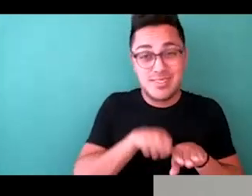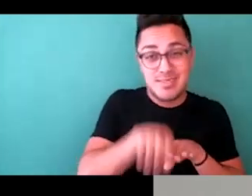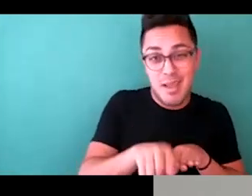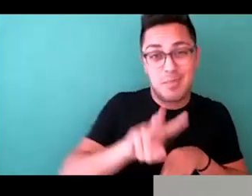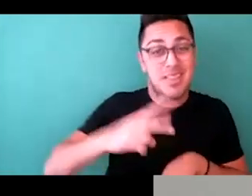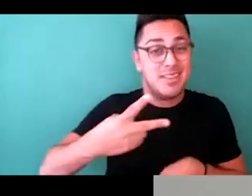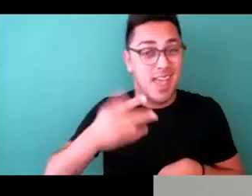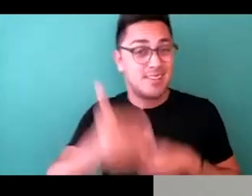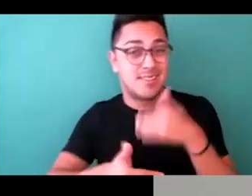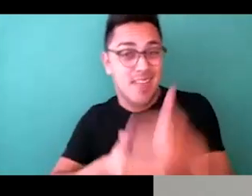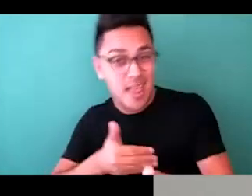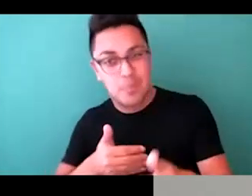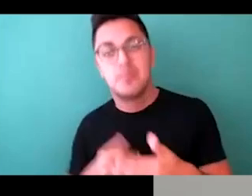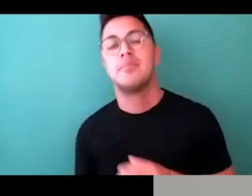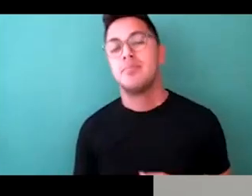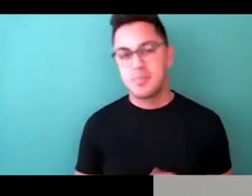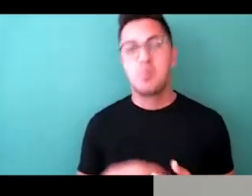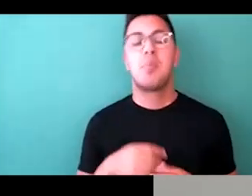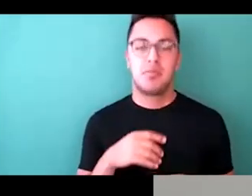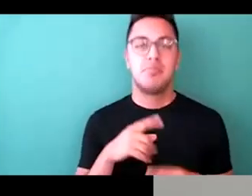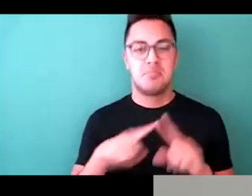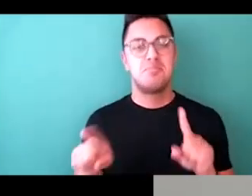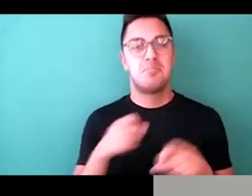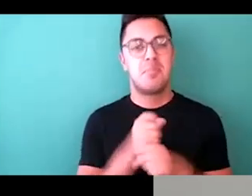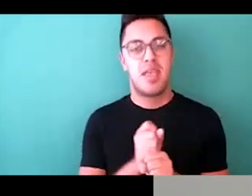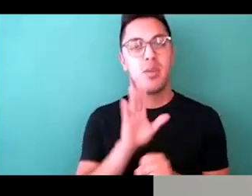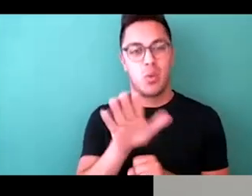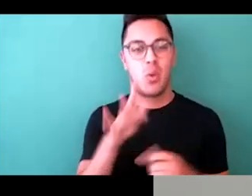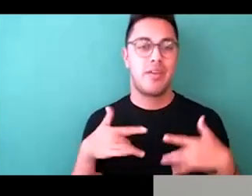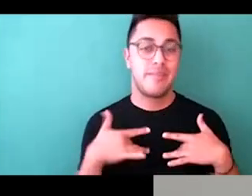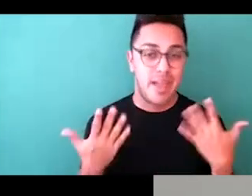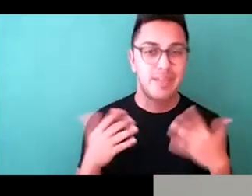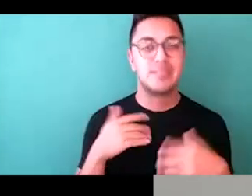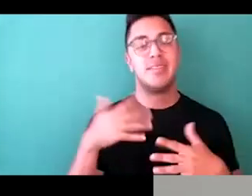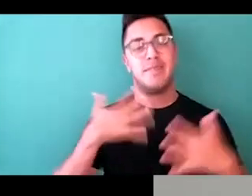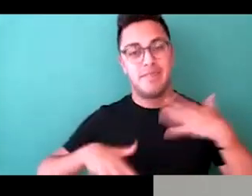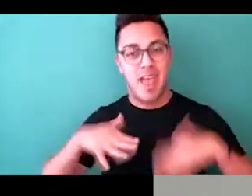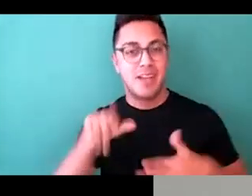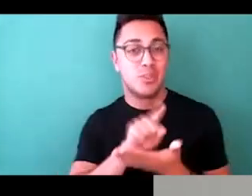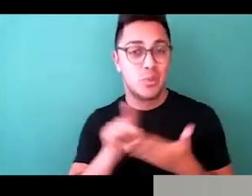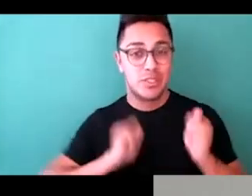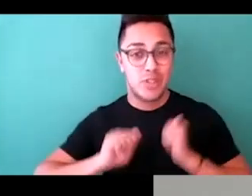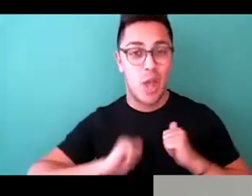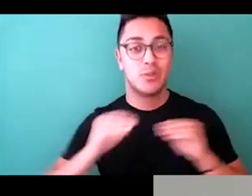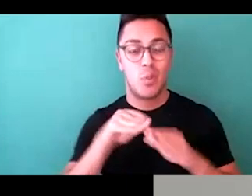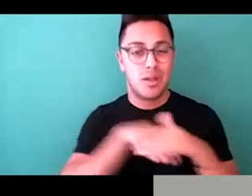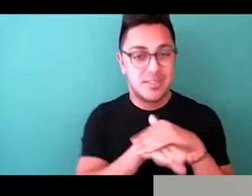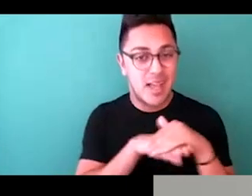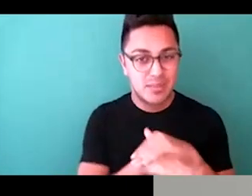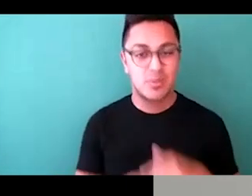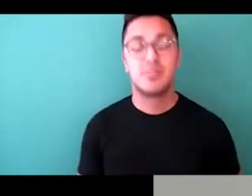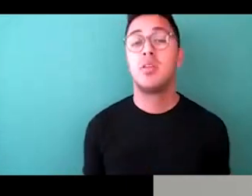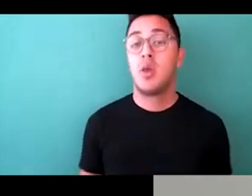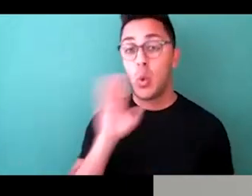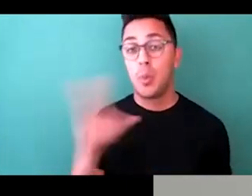third, to making your events, your Fashion Week shows more accessible. And there's going to be more information in the